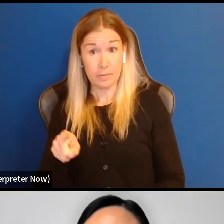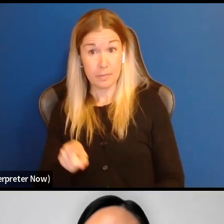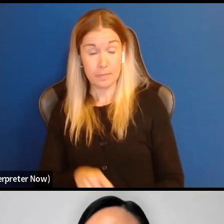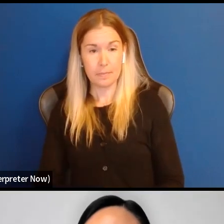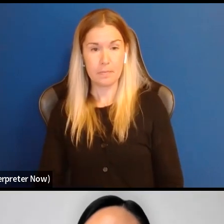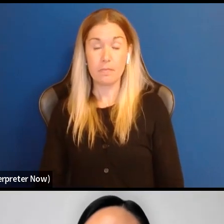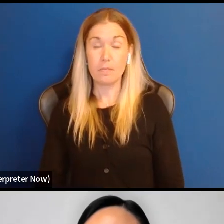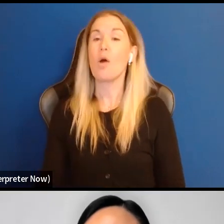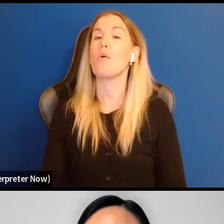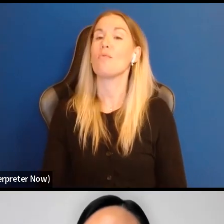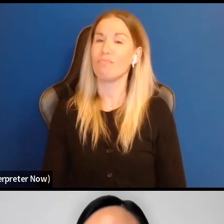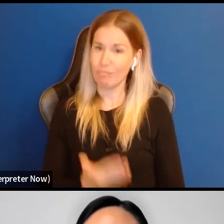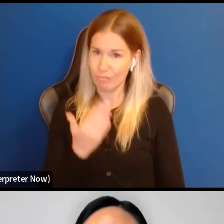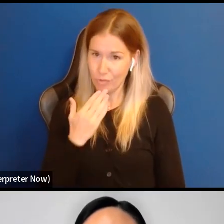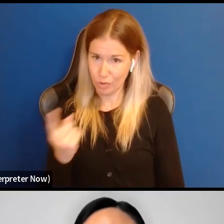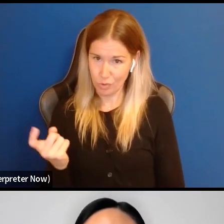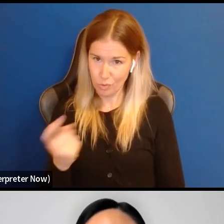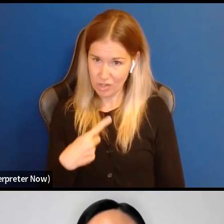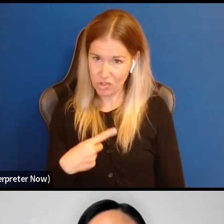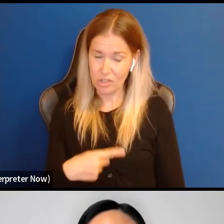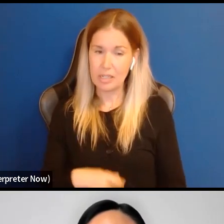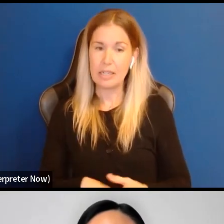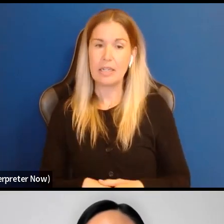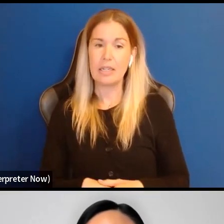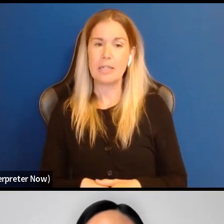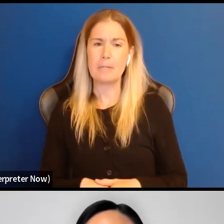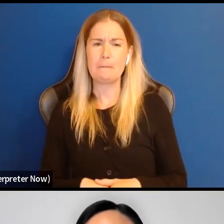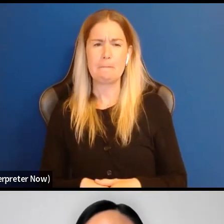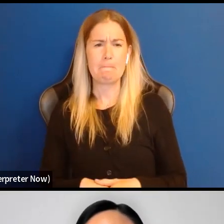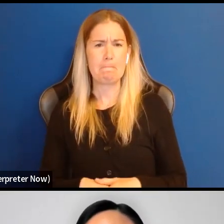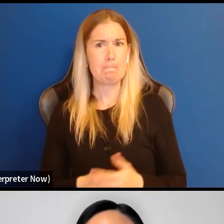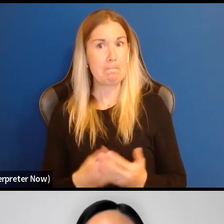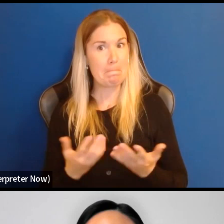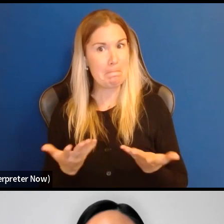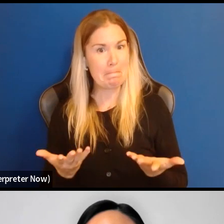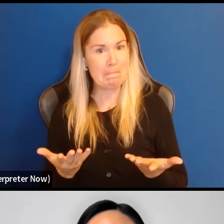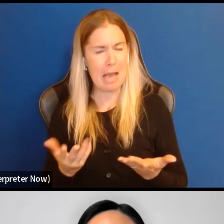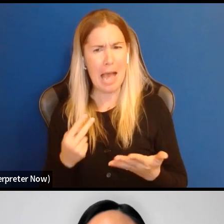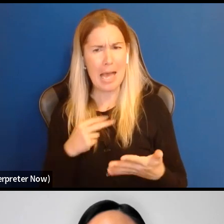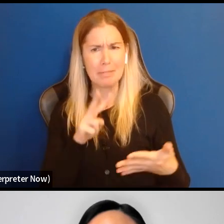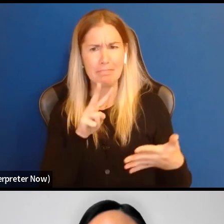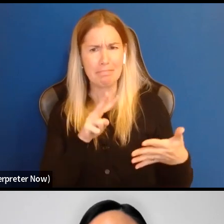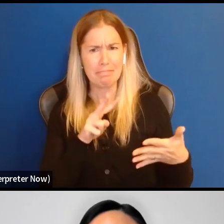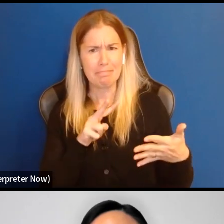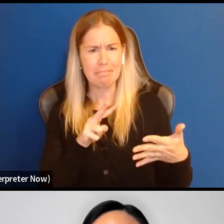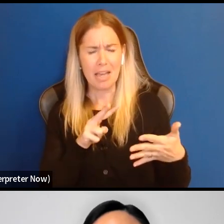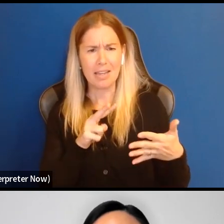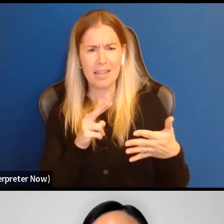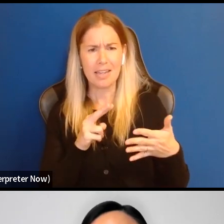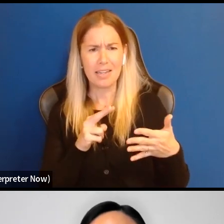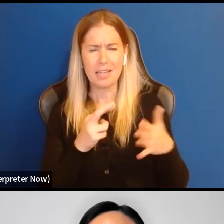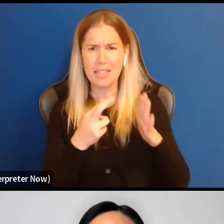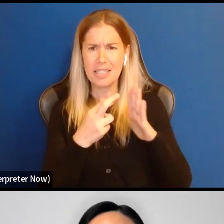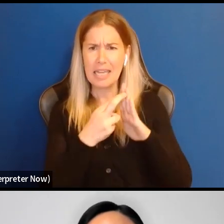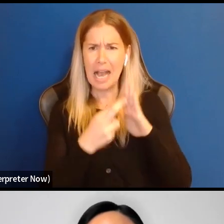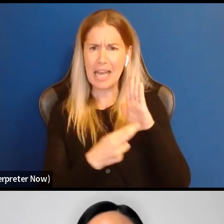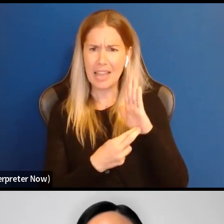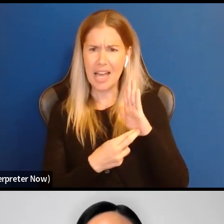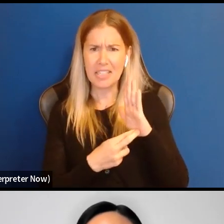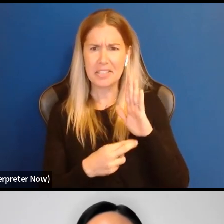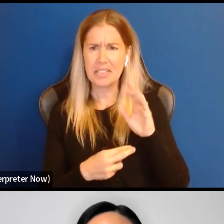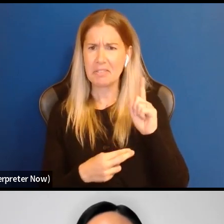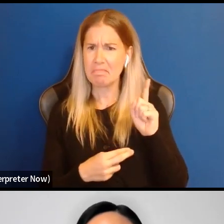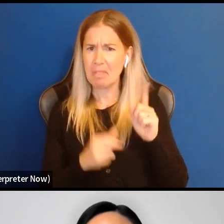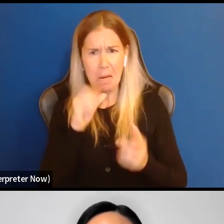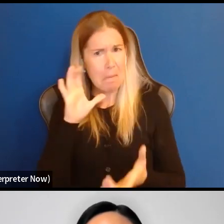Good question. I don't, I'm actually looking at guidelines experts. I don't believe so.